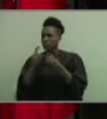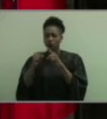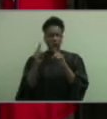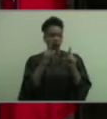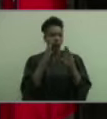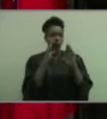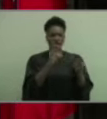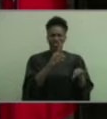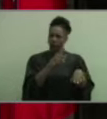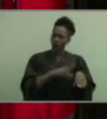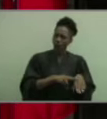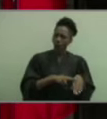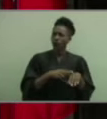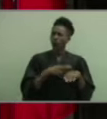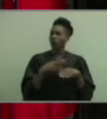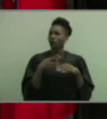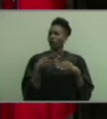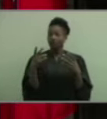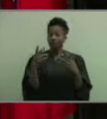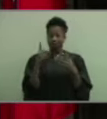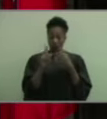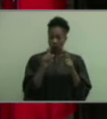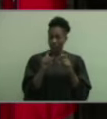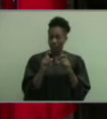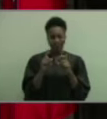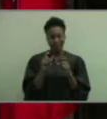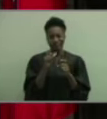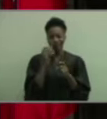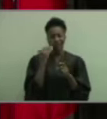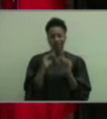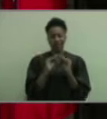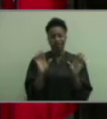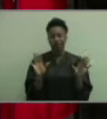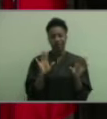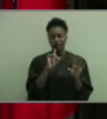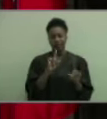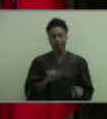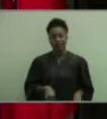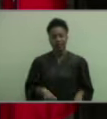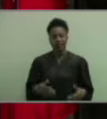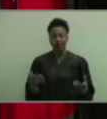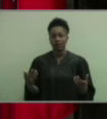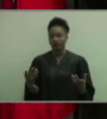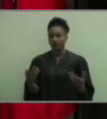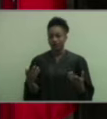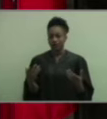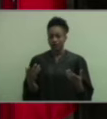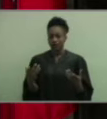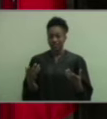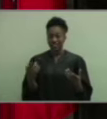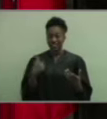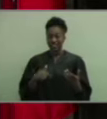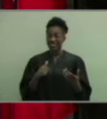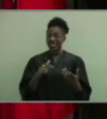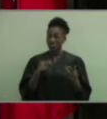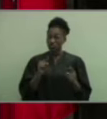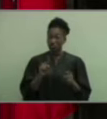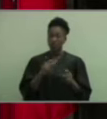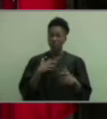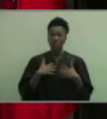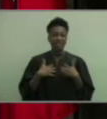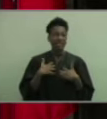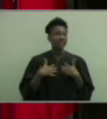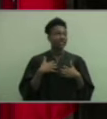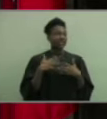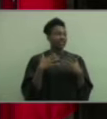back to this normal? For these questions, we currently do not have a clear answer, and this is what causes this shared sense of anxiety, this mass